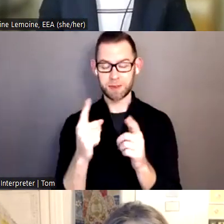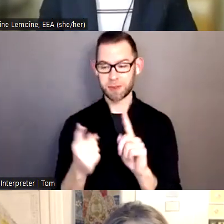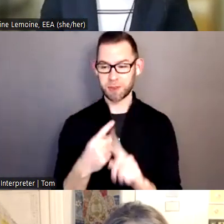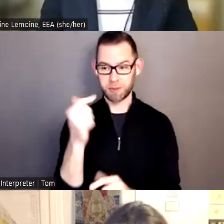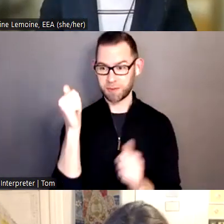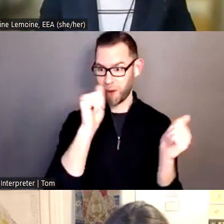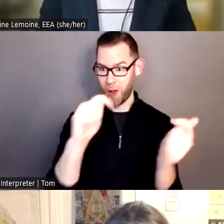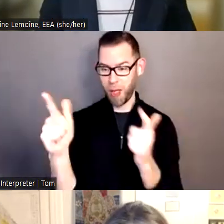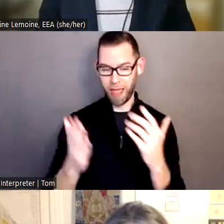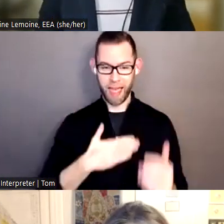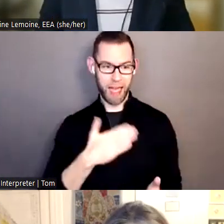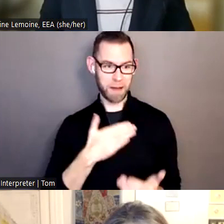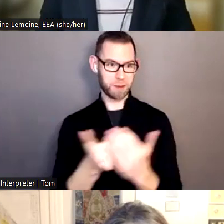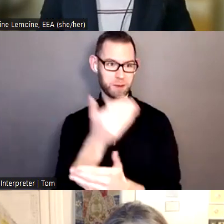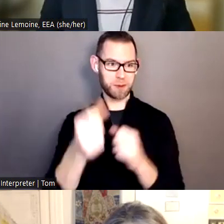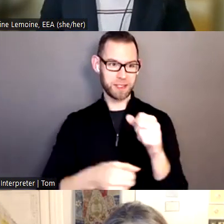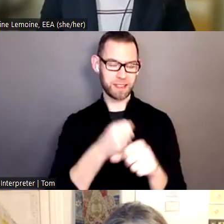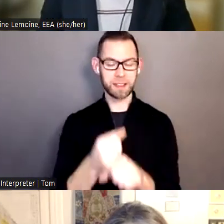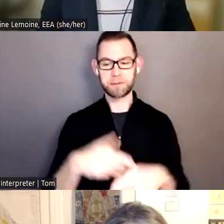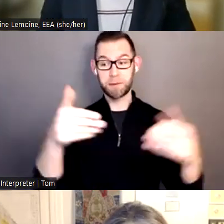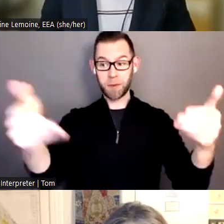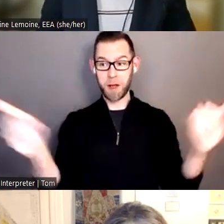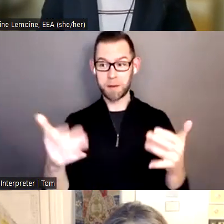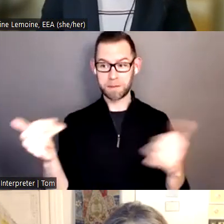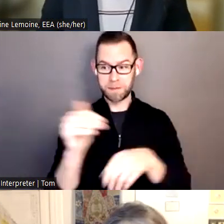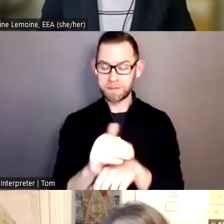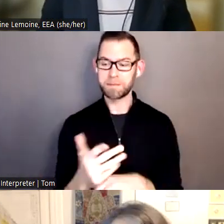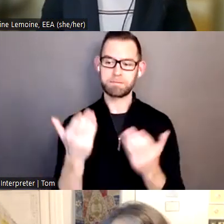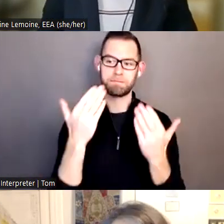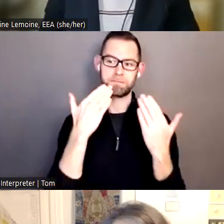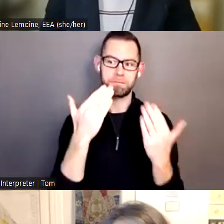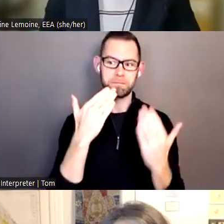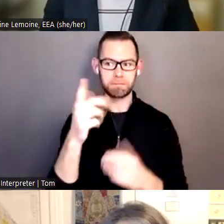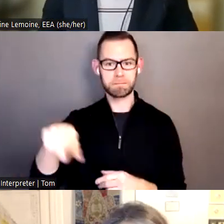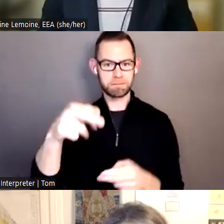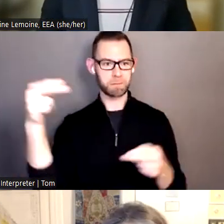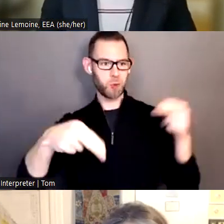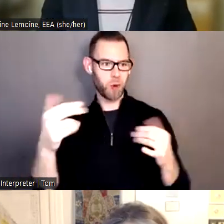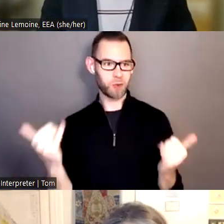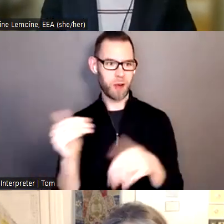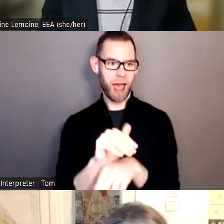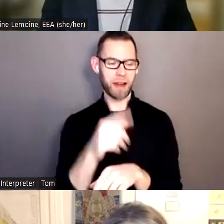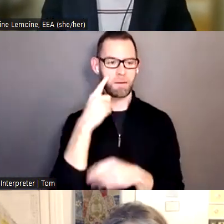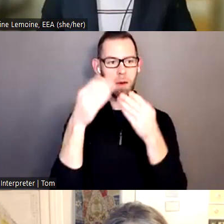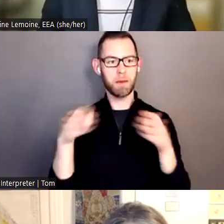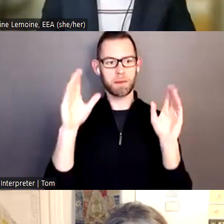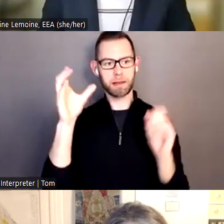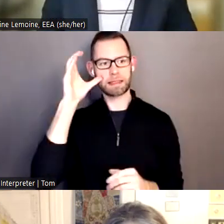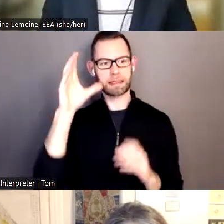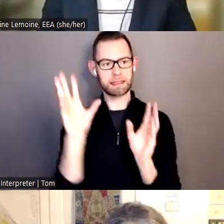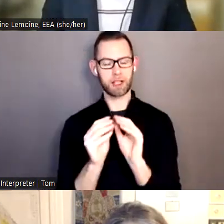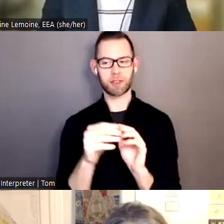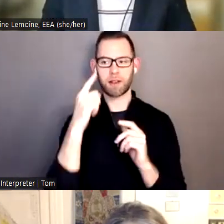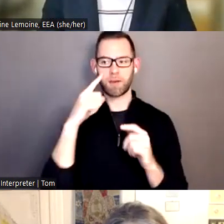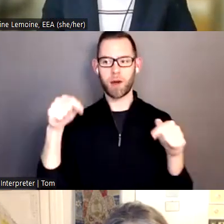Welcome, and thank you for joining us for today's public listening session regarding the Executive Office of